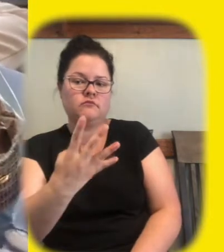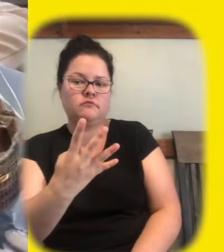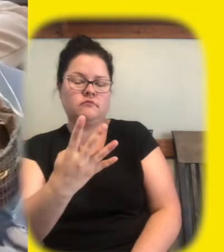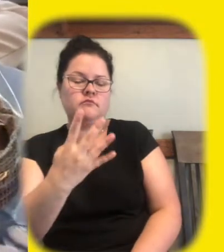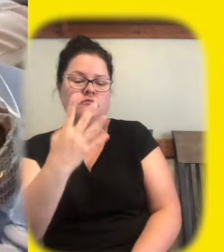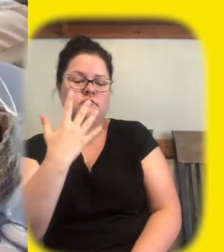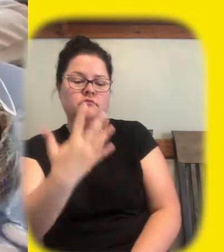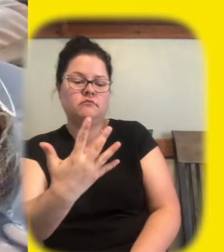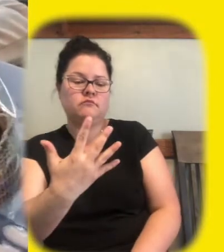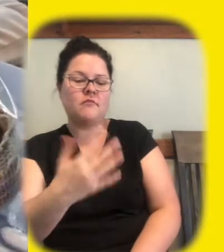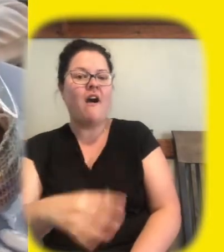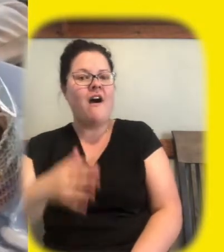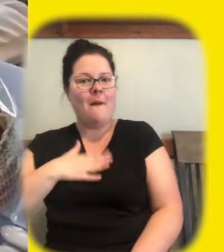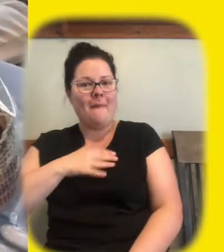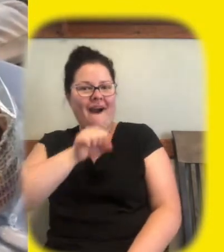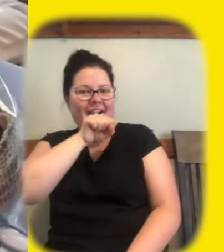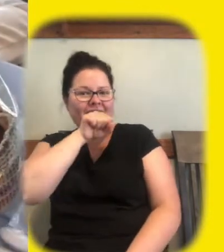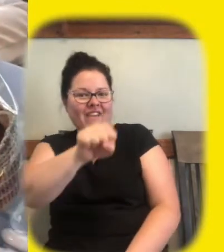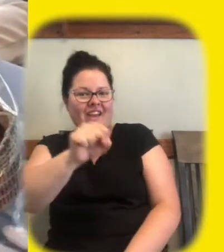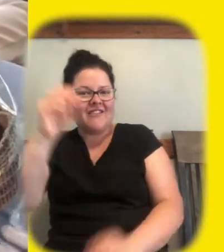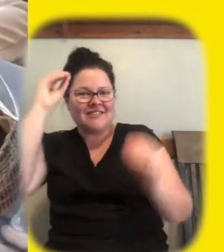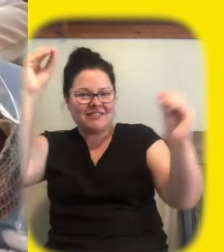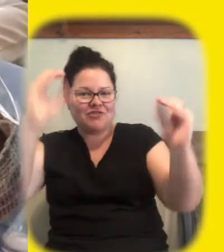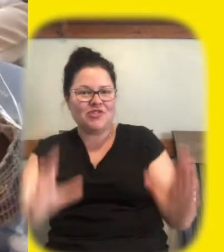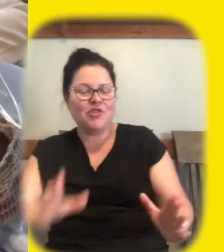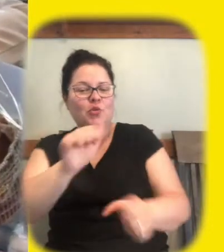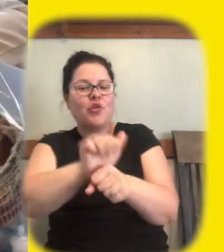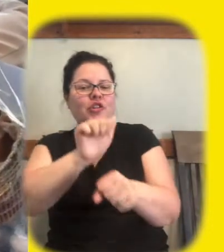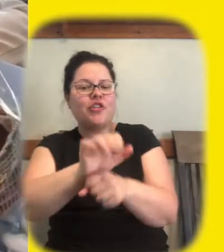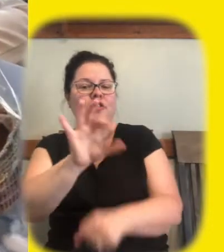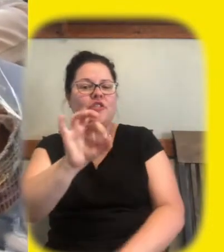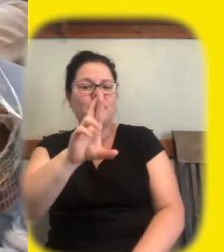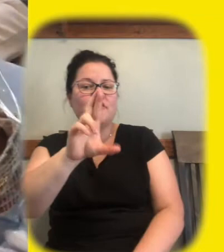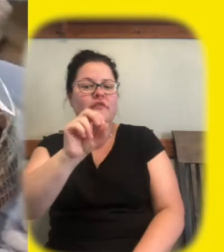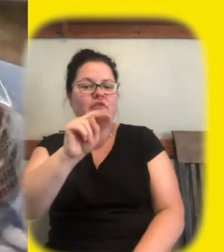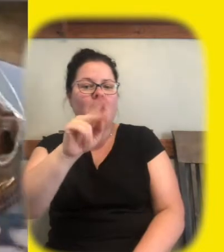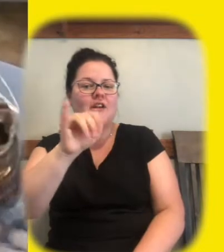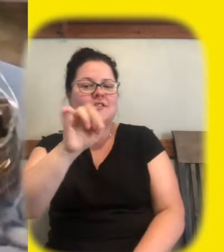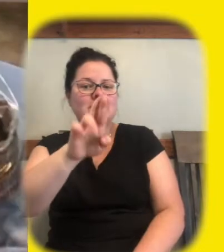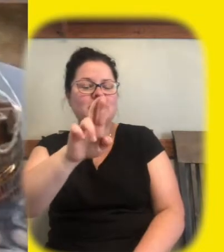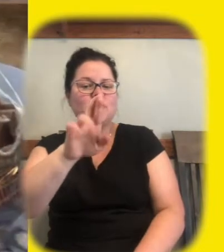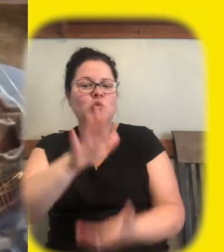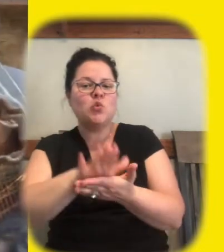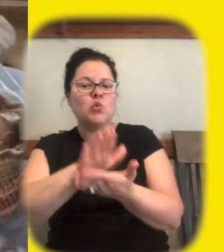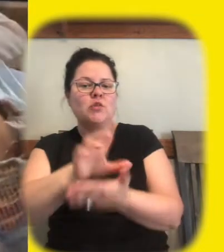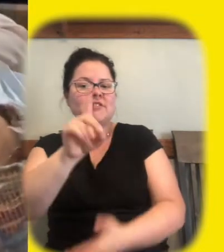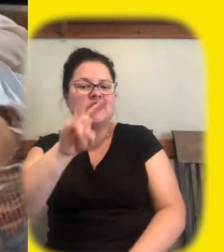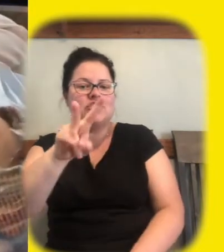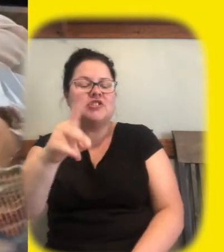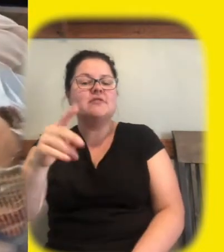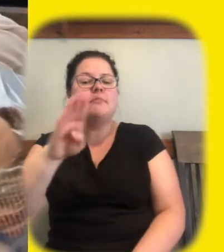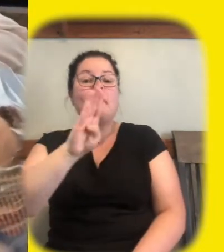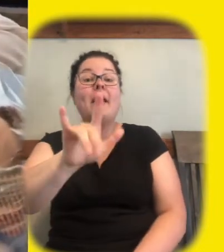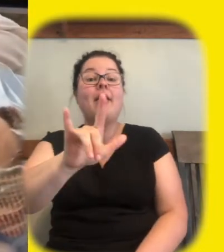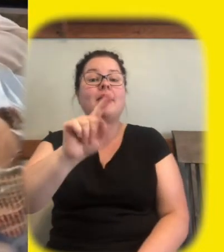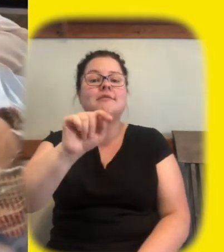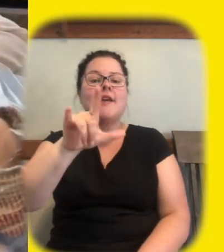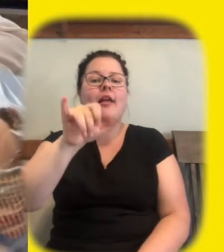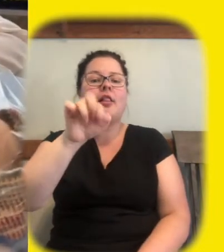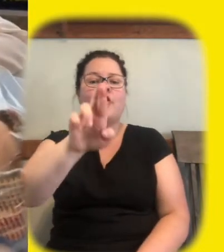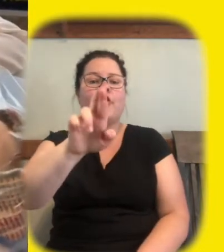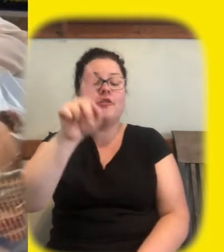we have a big hello from one of my favorite teachers in all of frontier school division bill taylor who works in cranberry